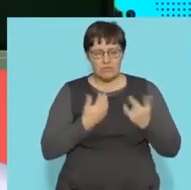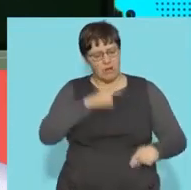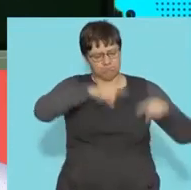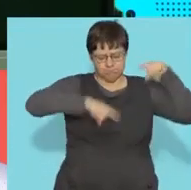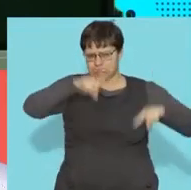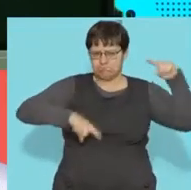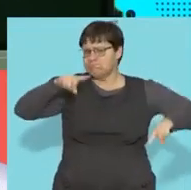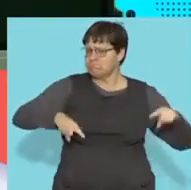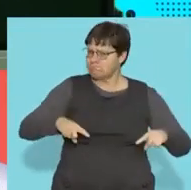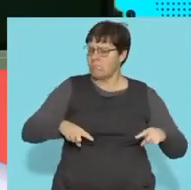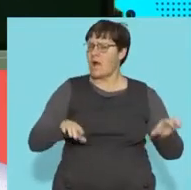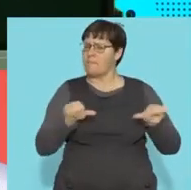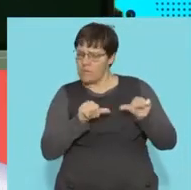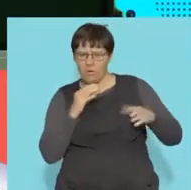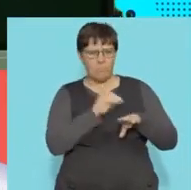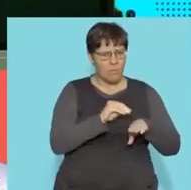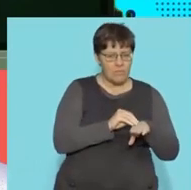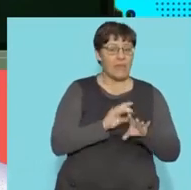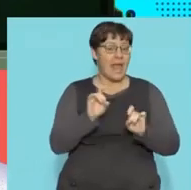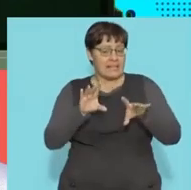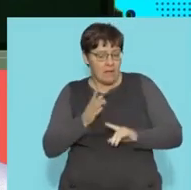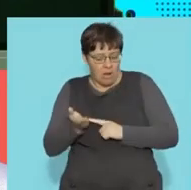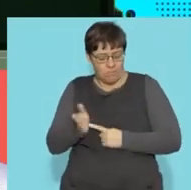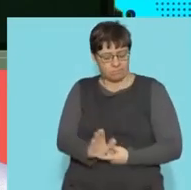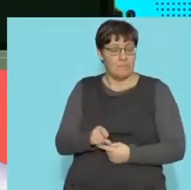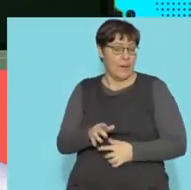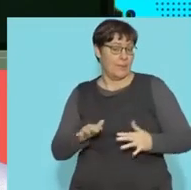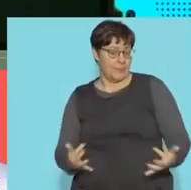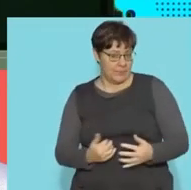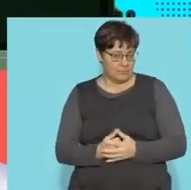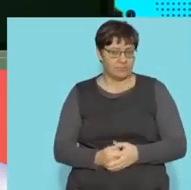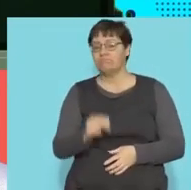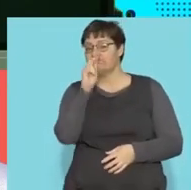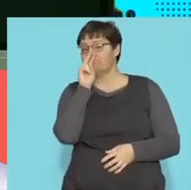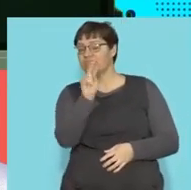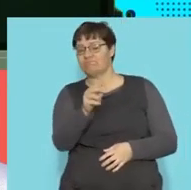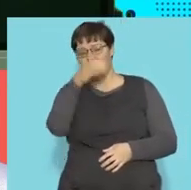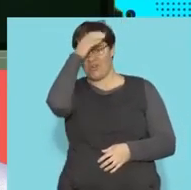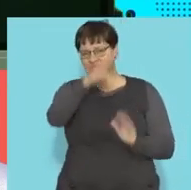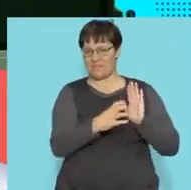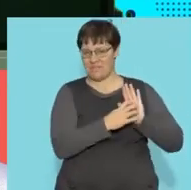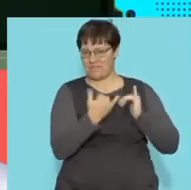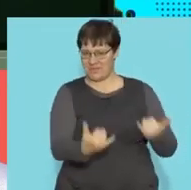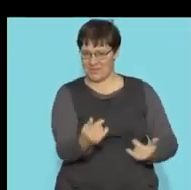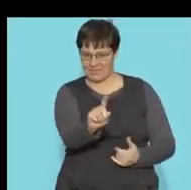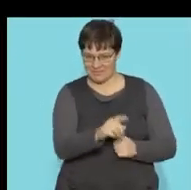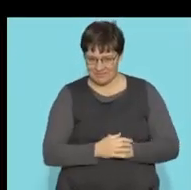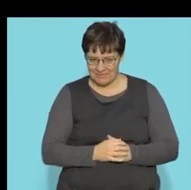problems and how they could appear in your exams. Let's have a look at our concept map for today.